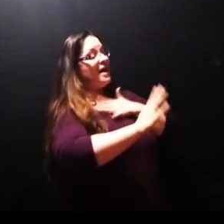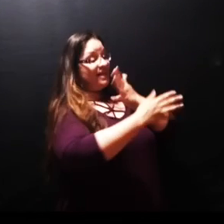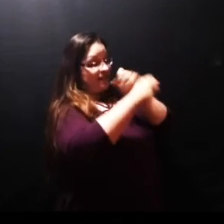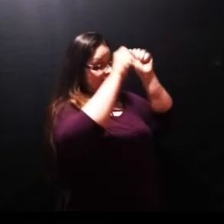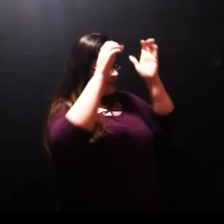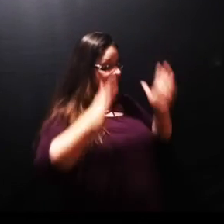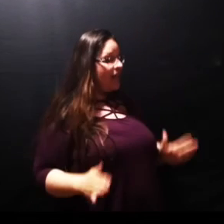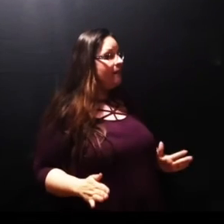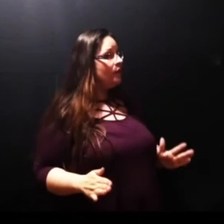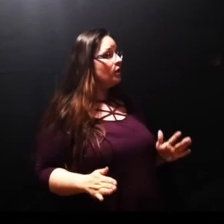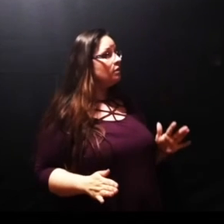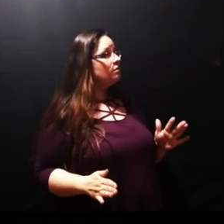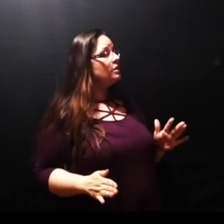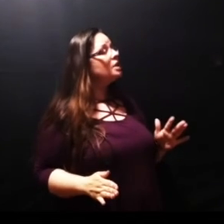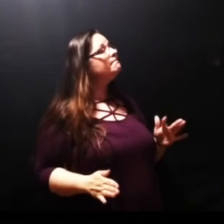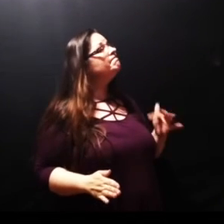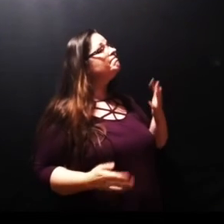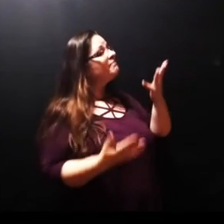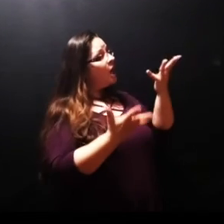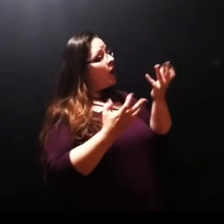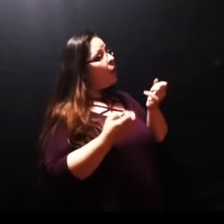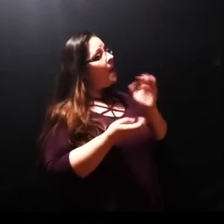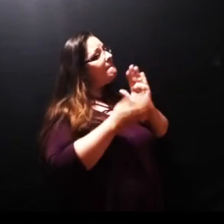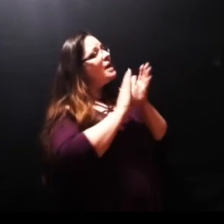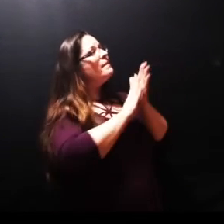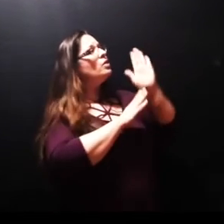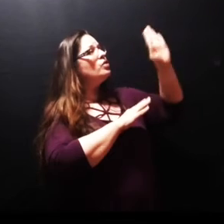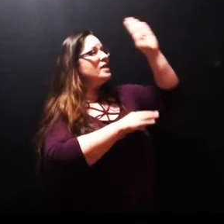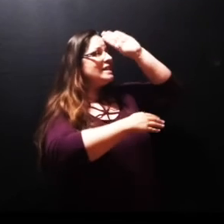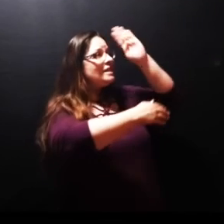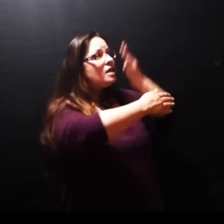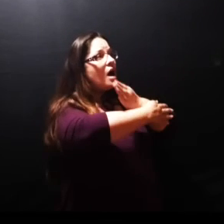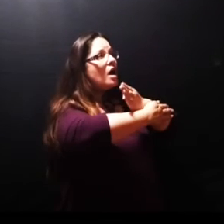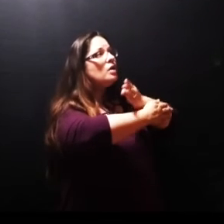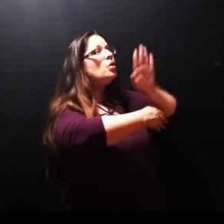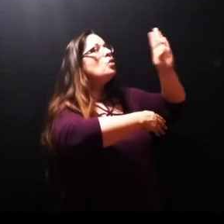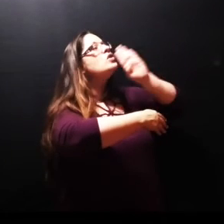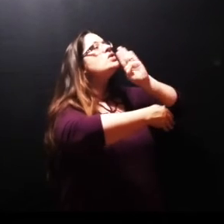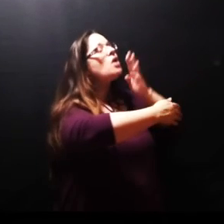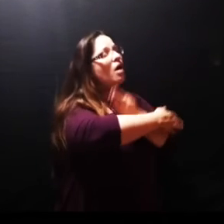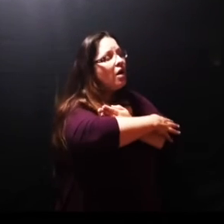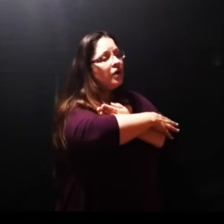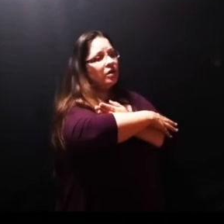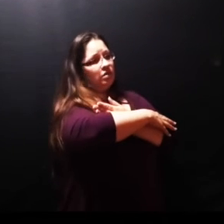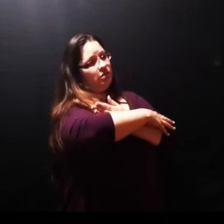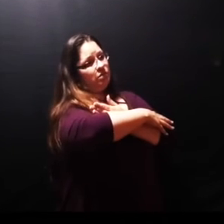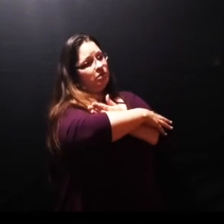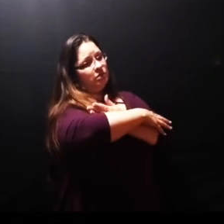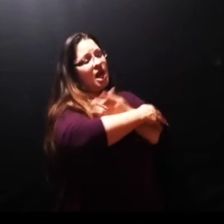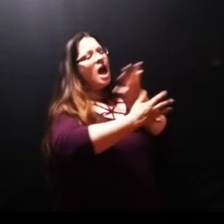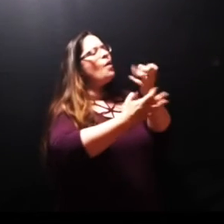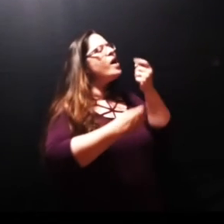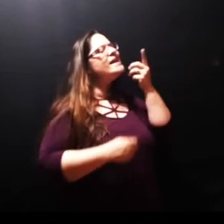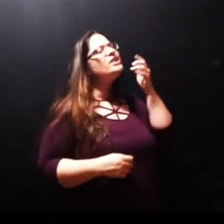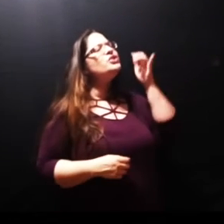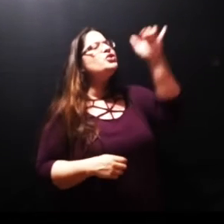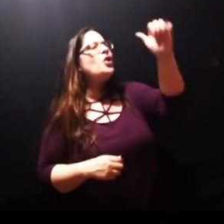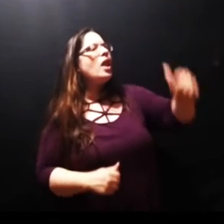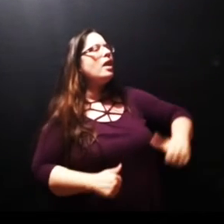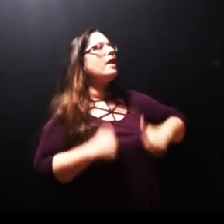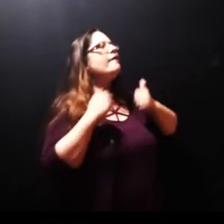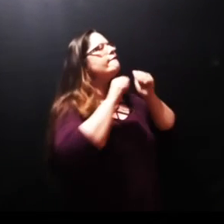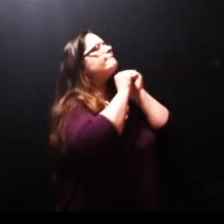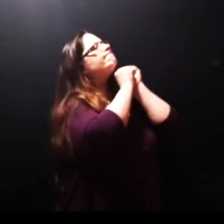I want to be your son or your daughter I want to be saved by your grace I want to be promised eternal life through your resurrection